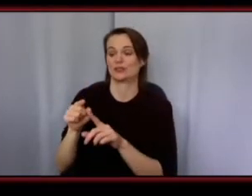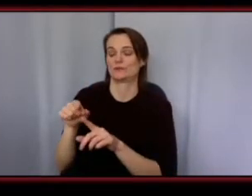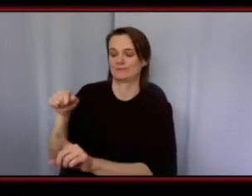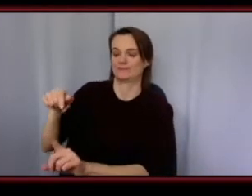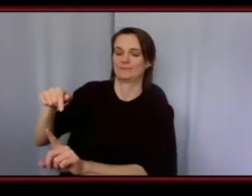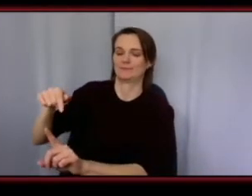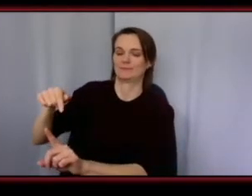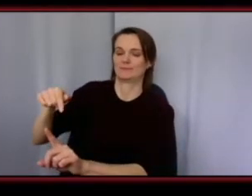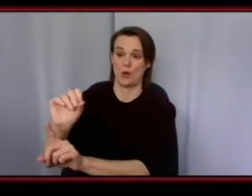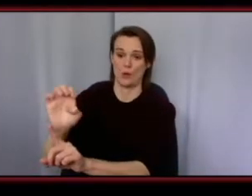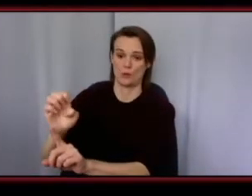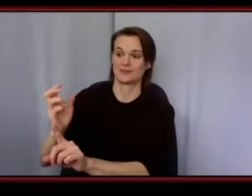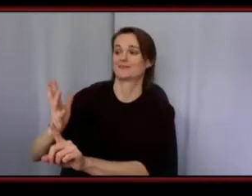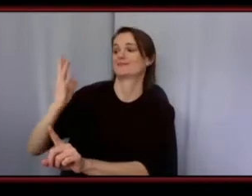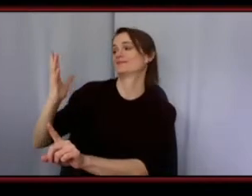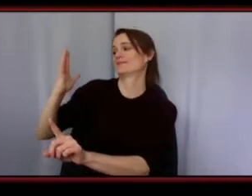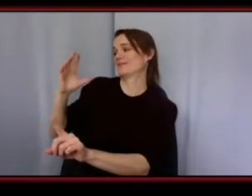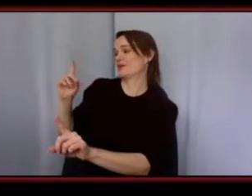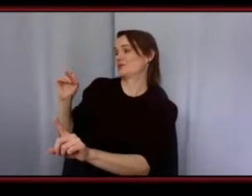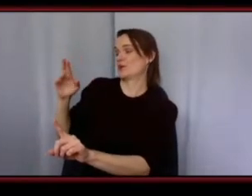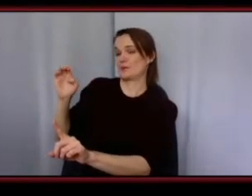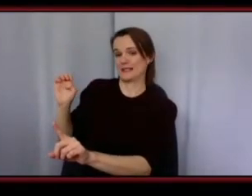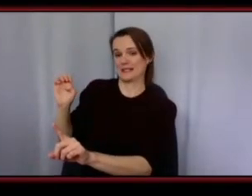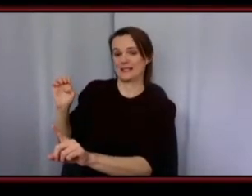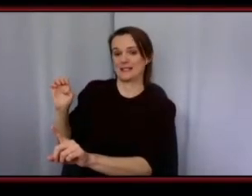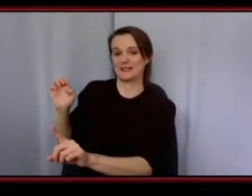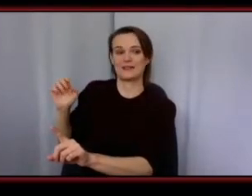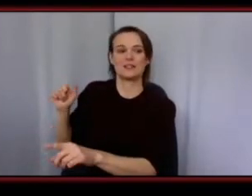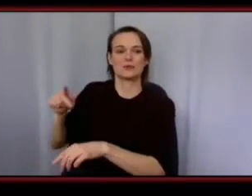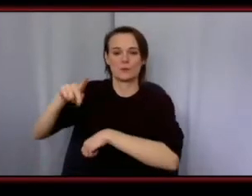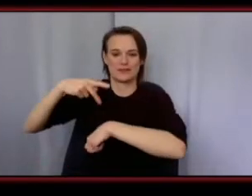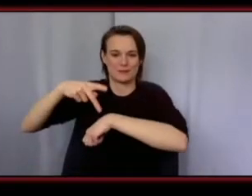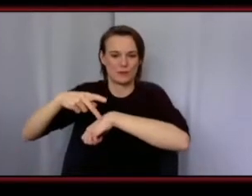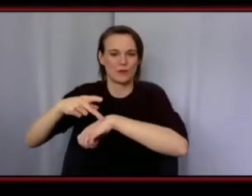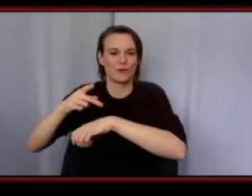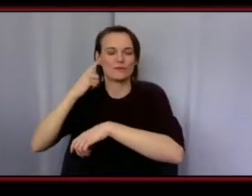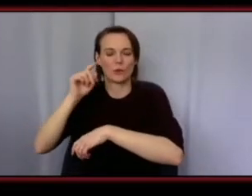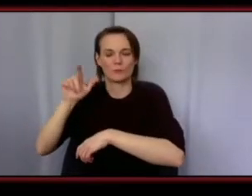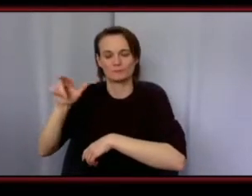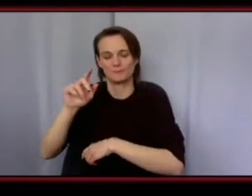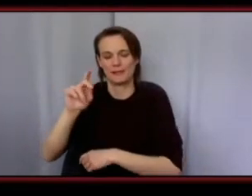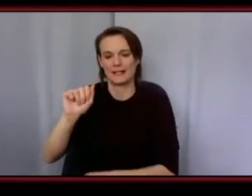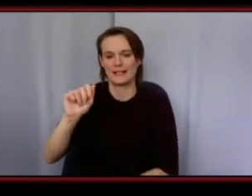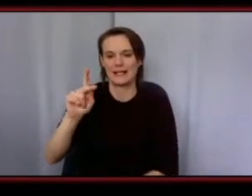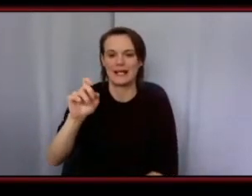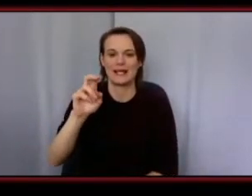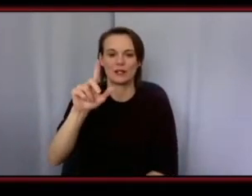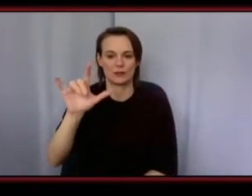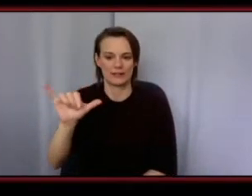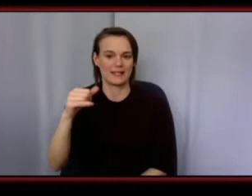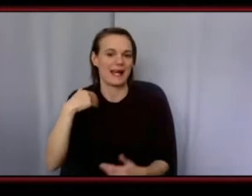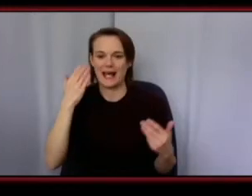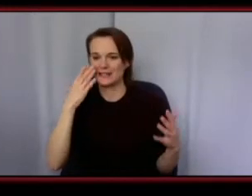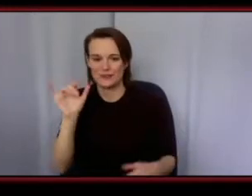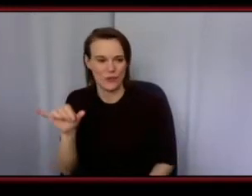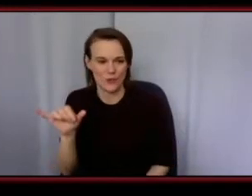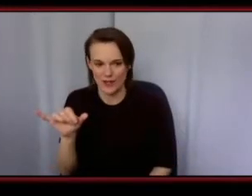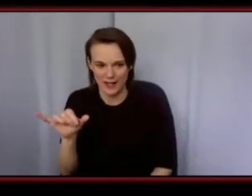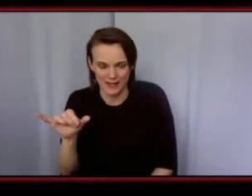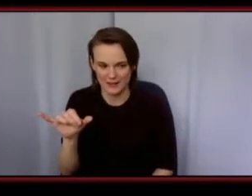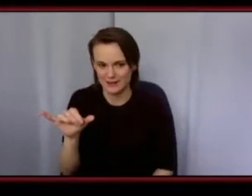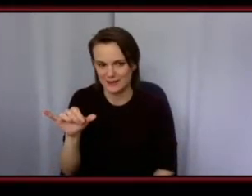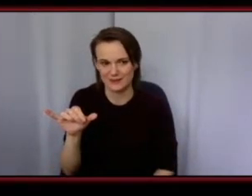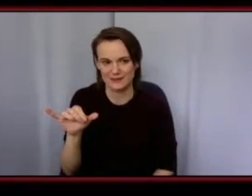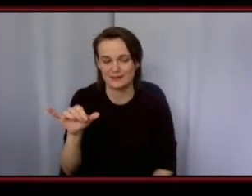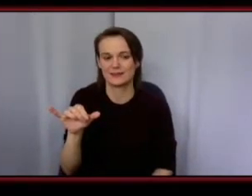principal of acre league when i worked there but i didn't know that at the time unfortunately i only realized that after she passed but she saw also